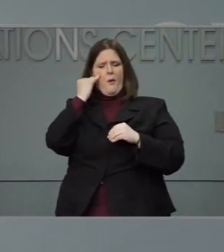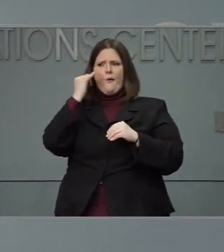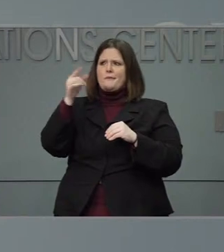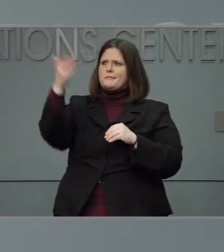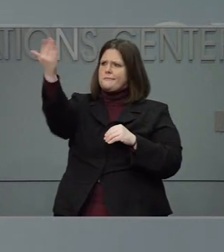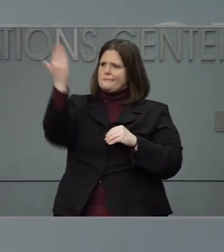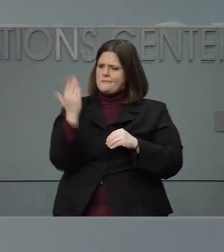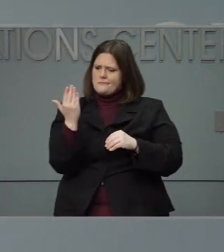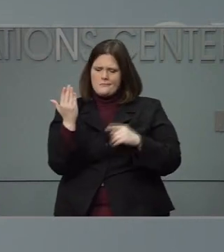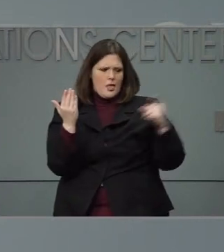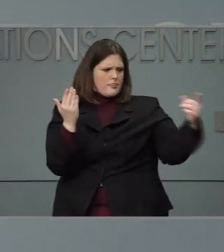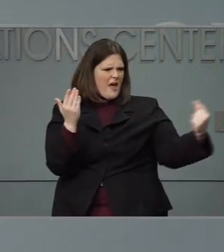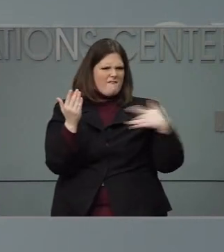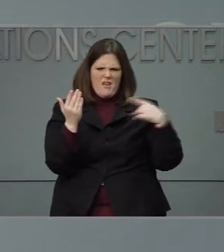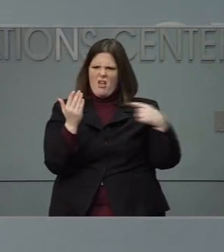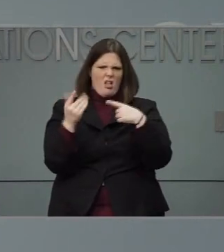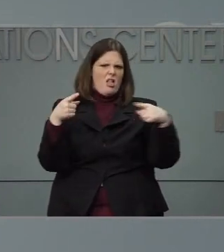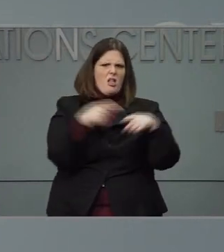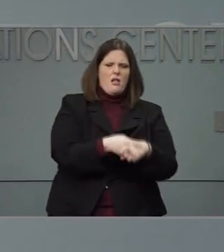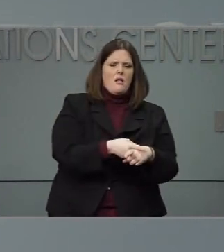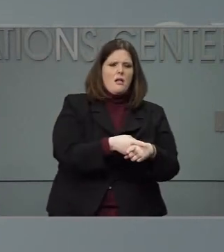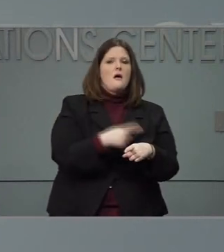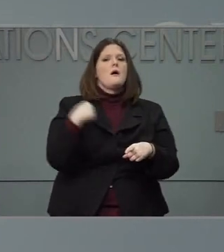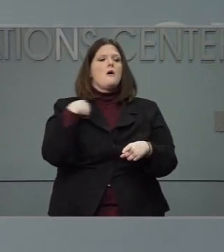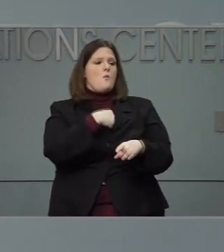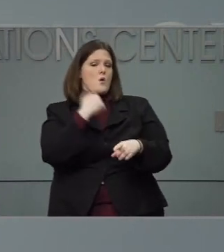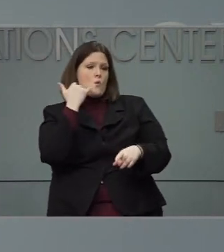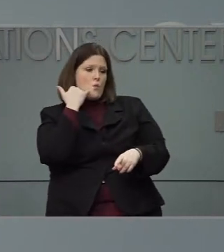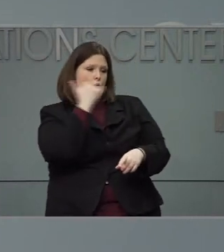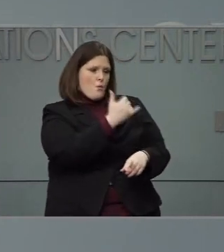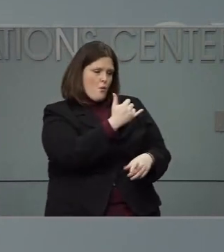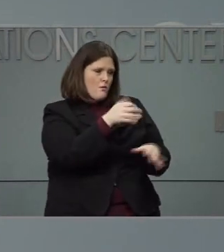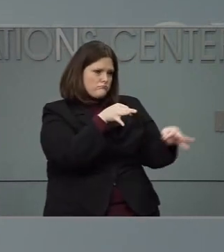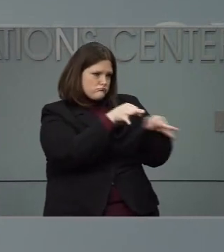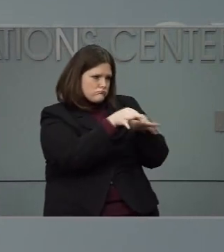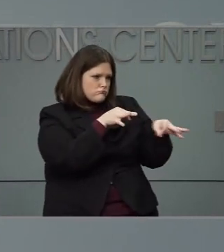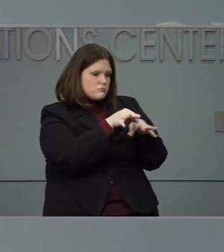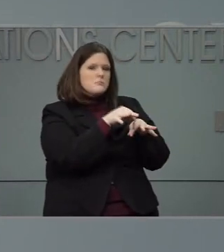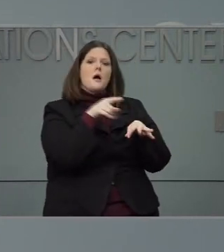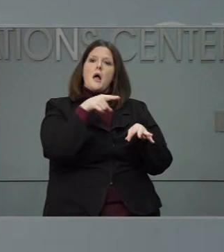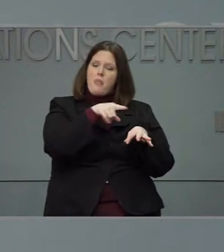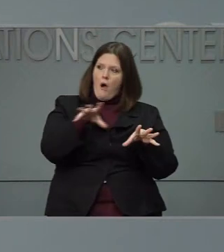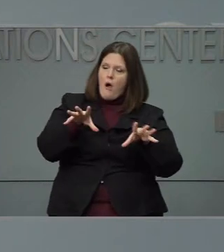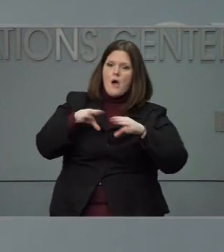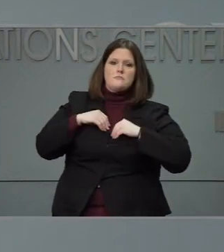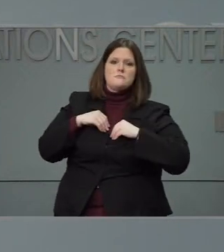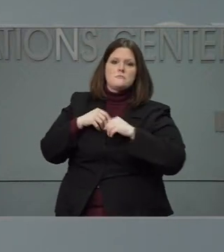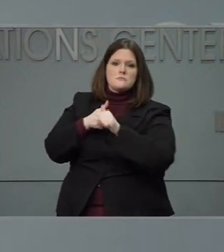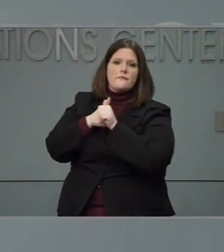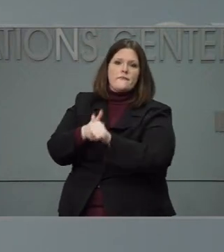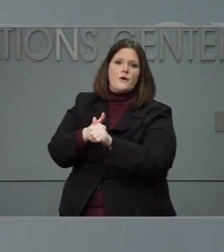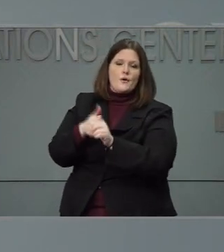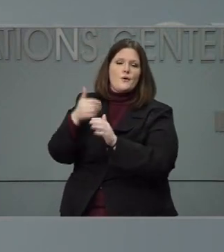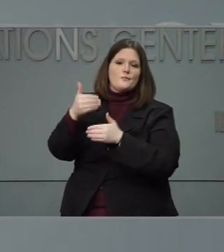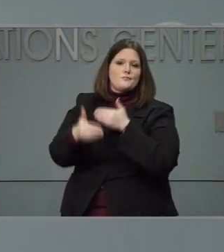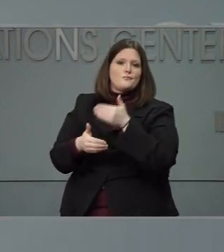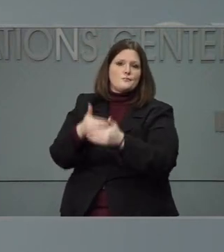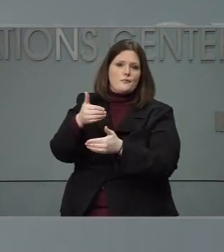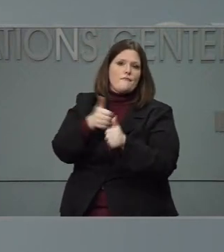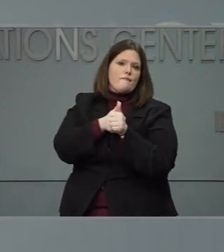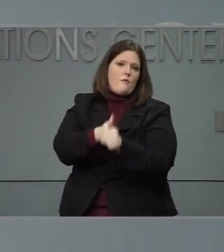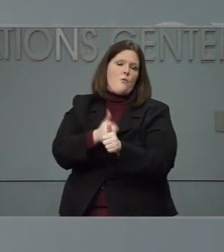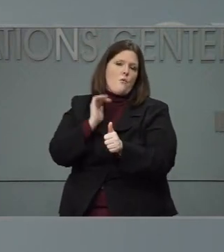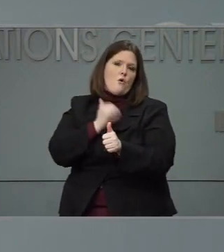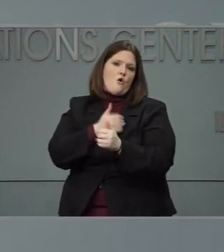They get a call from me or my senior team, and I have found folks to be incredibly receptive to then come back into the guidelines.